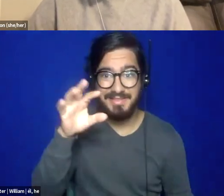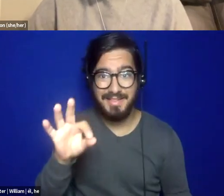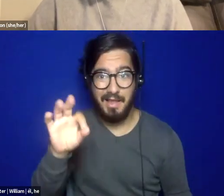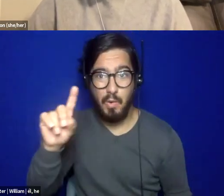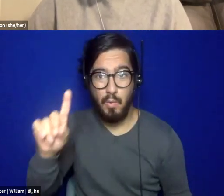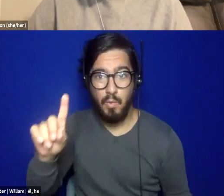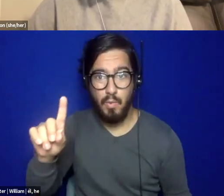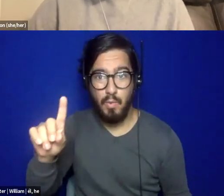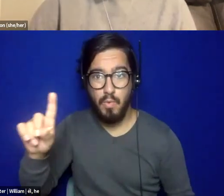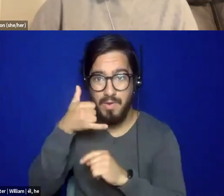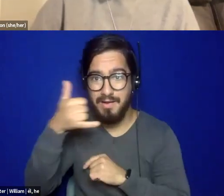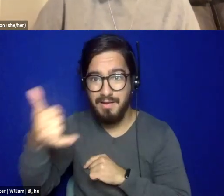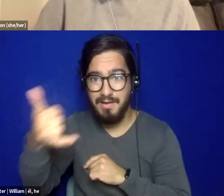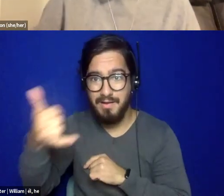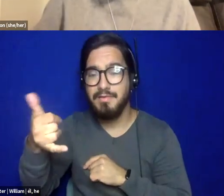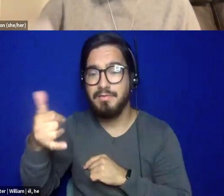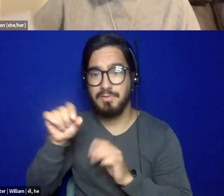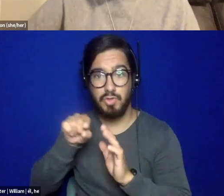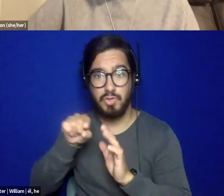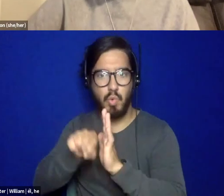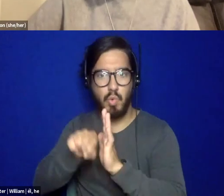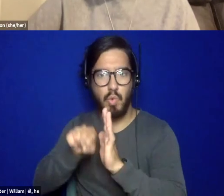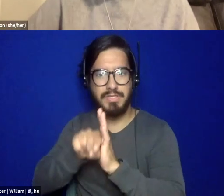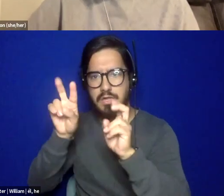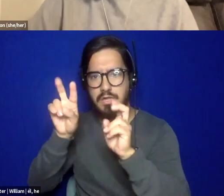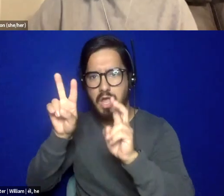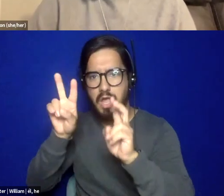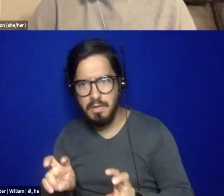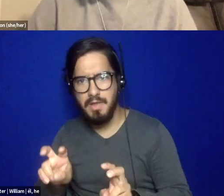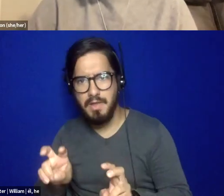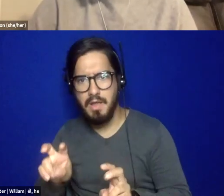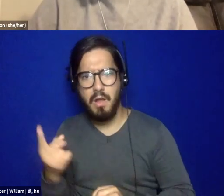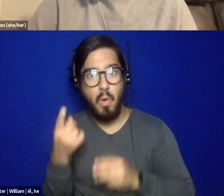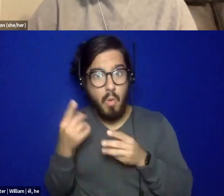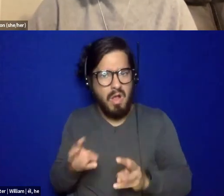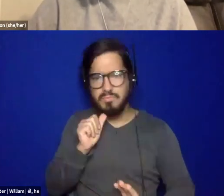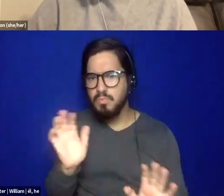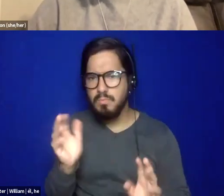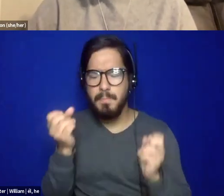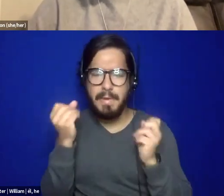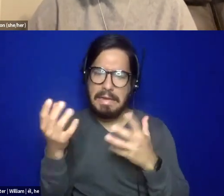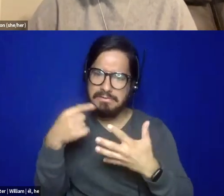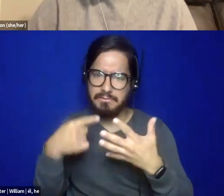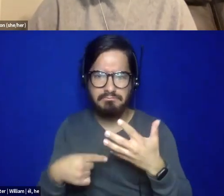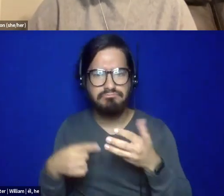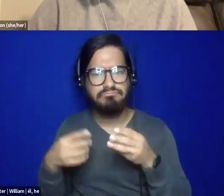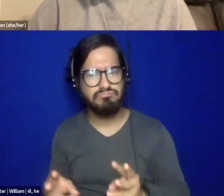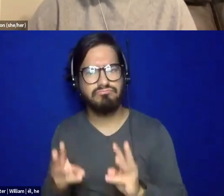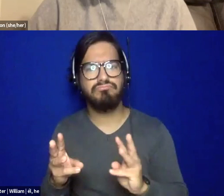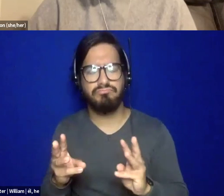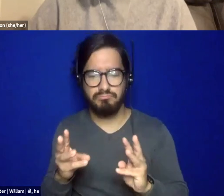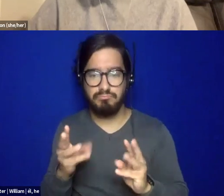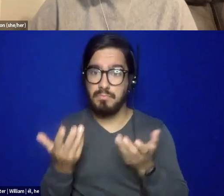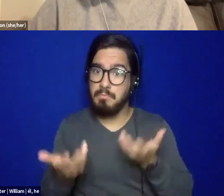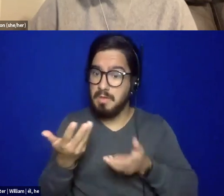assessments can't be the only way. It's sometimes up to us to come up with those ways or those practices already are already in